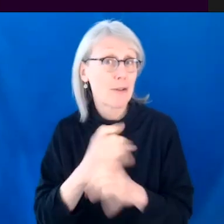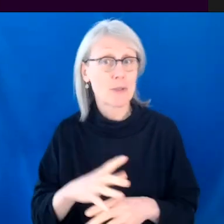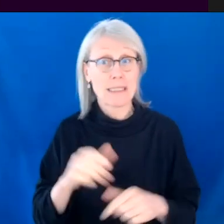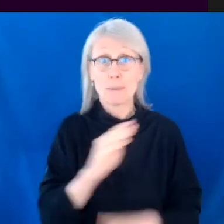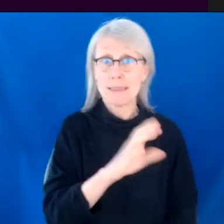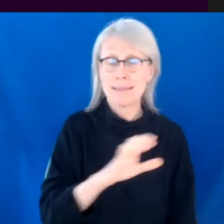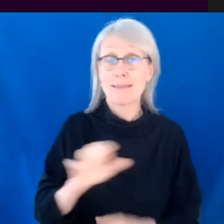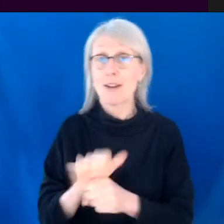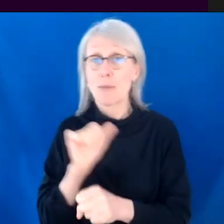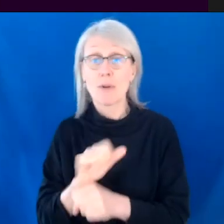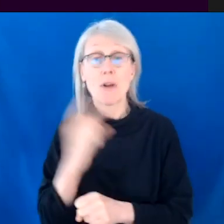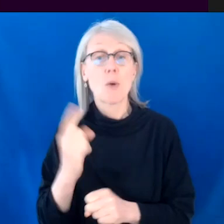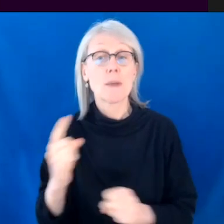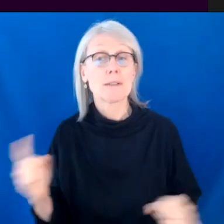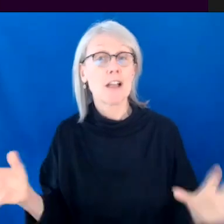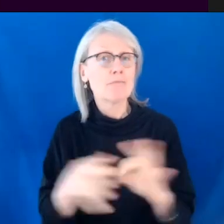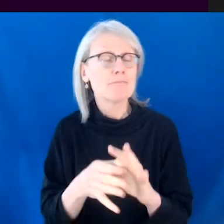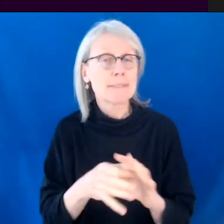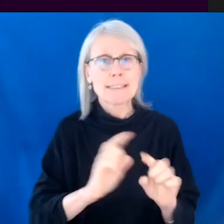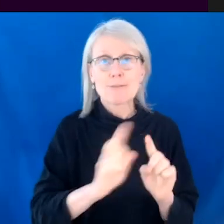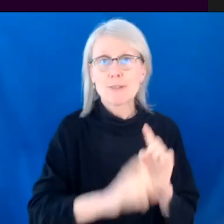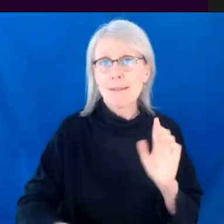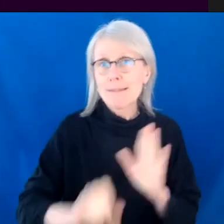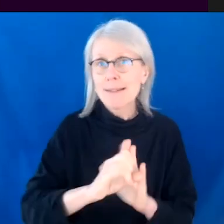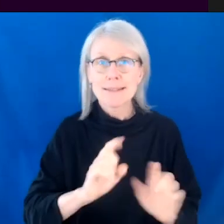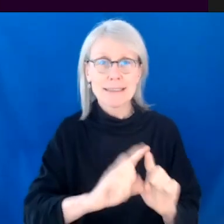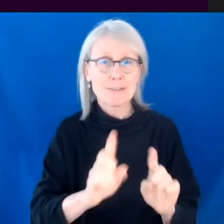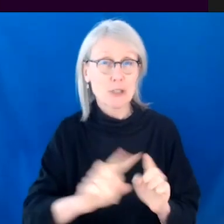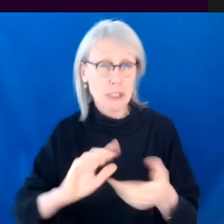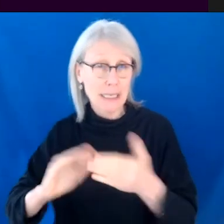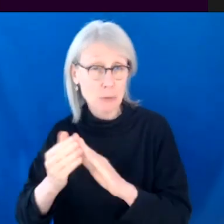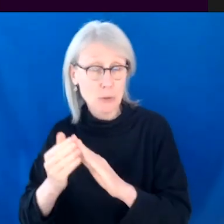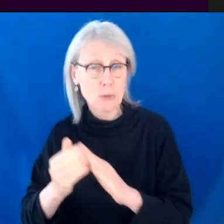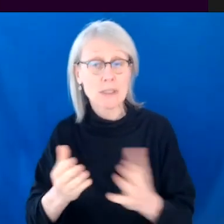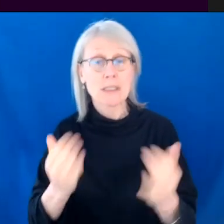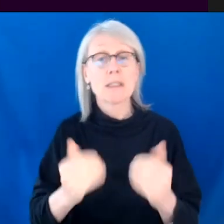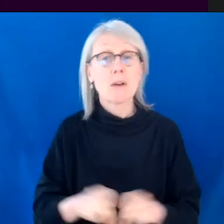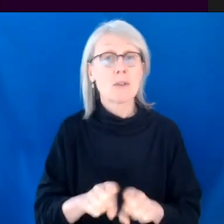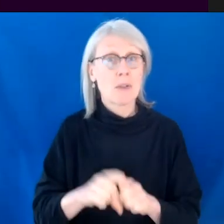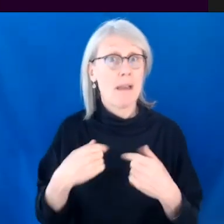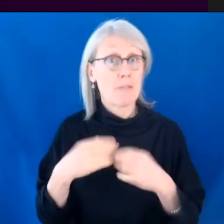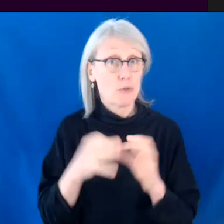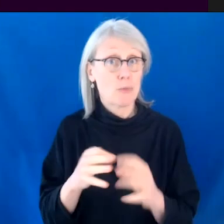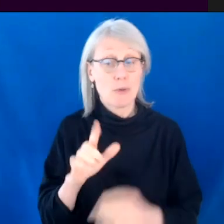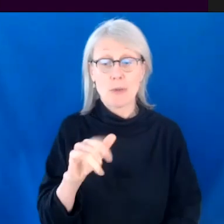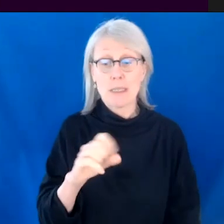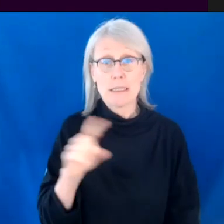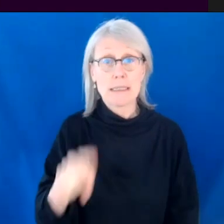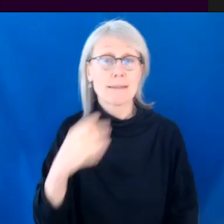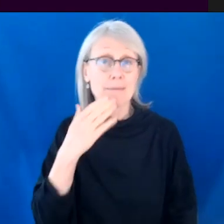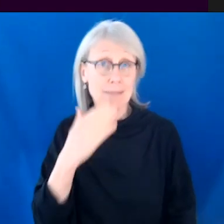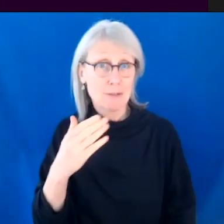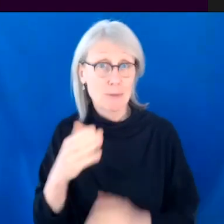and connecting them to viewers from diverse identities and communities. Today, we also have Liz doing ASL interpretation. Thank you so